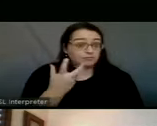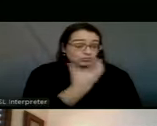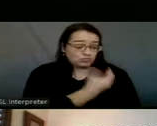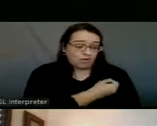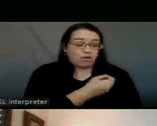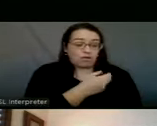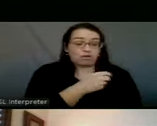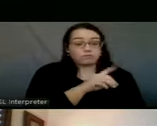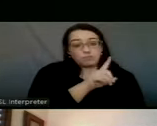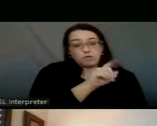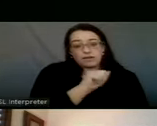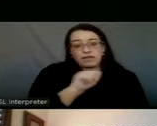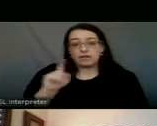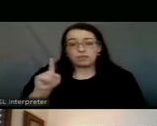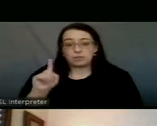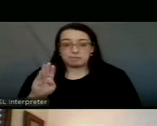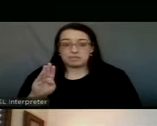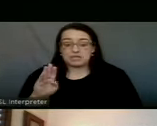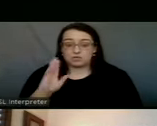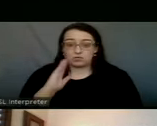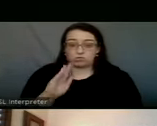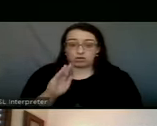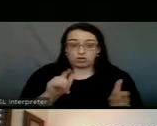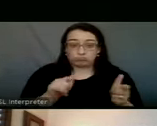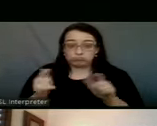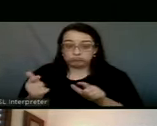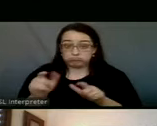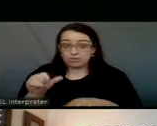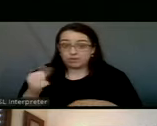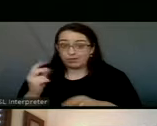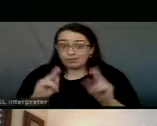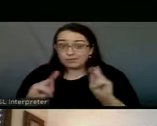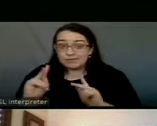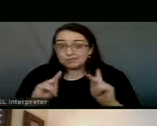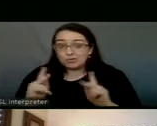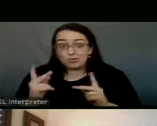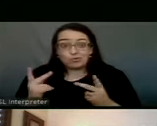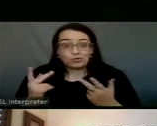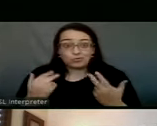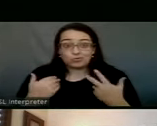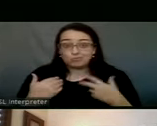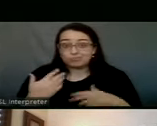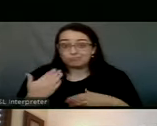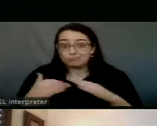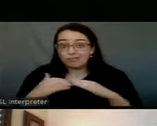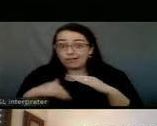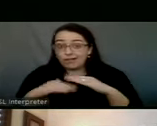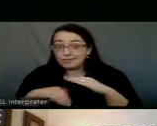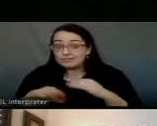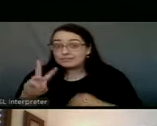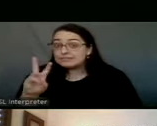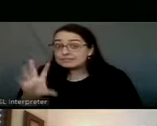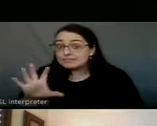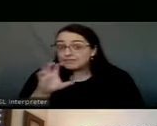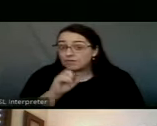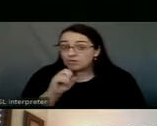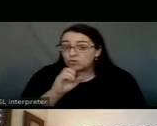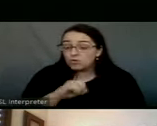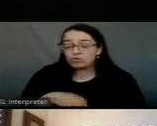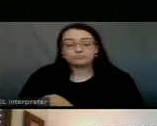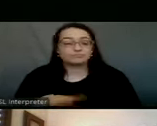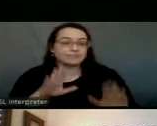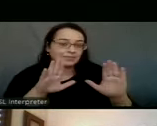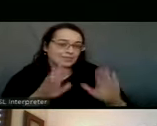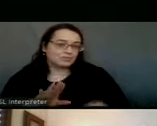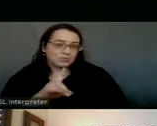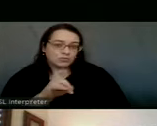1A and 1B, are we going to go to the other people between less than 65? That's a great